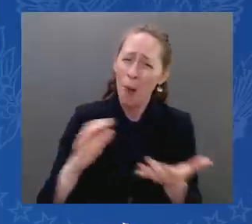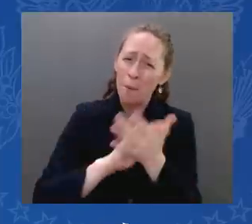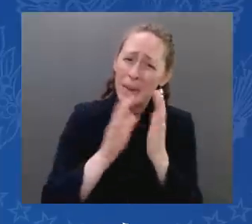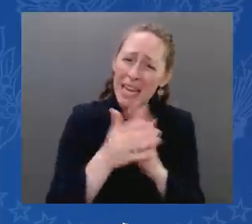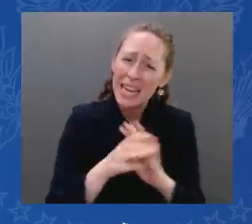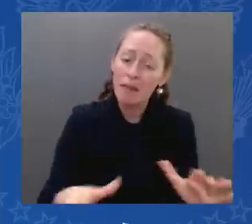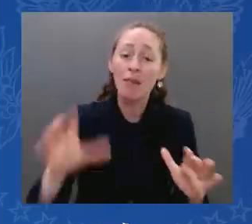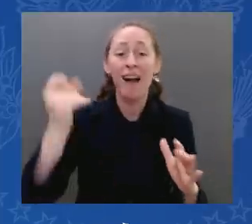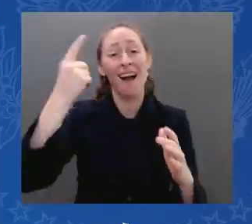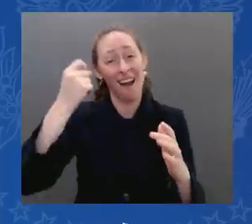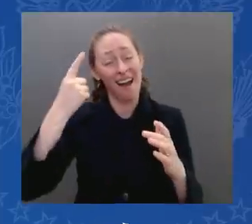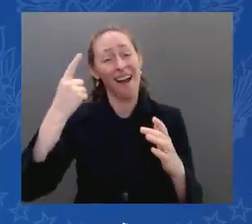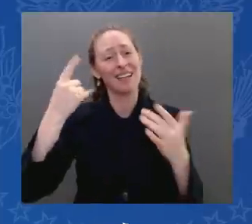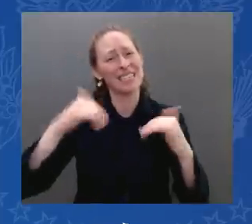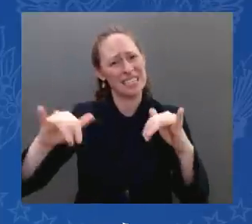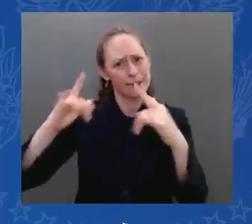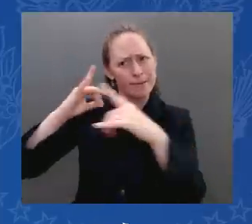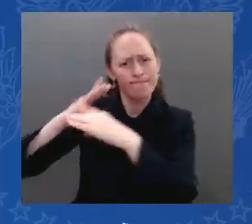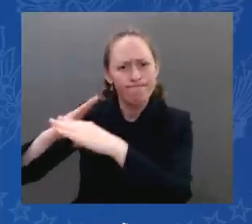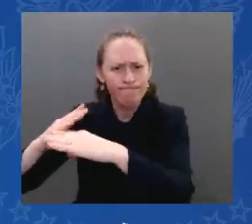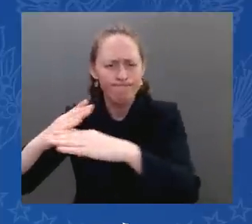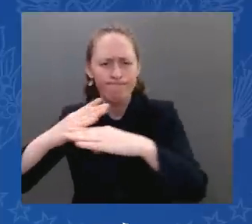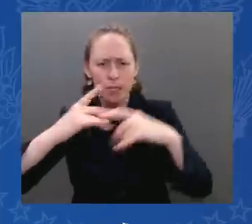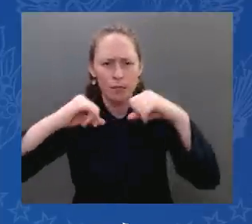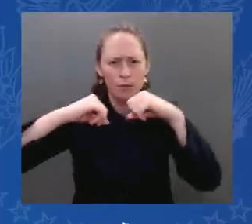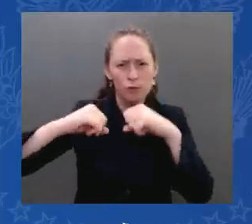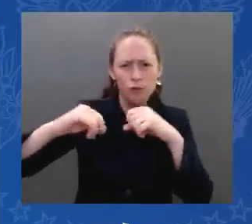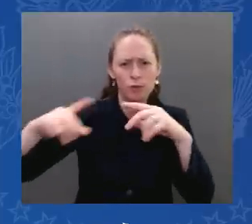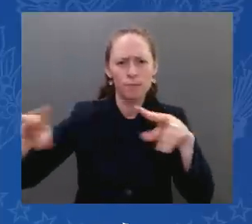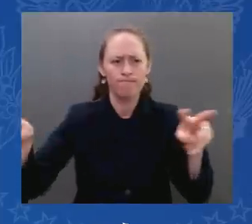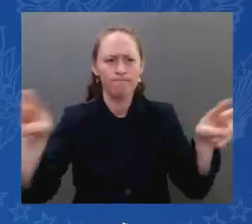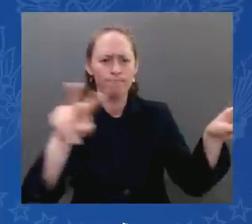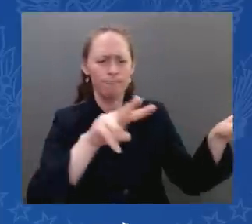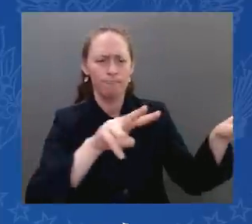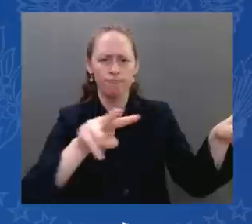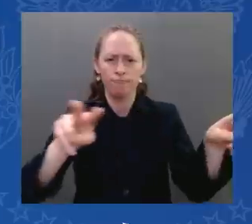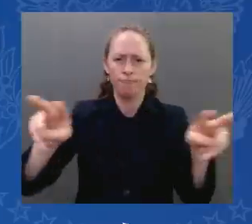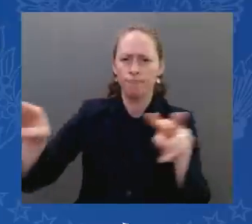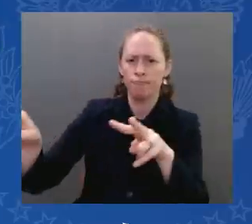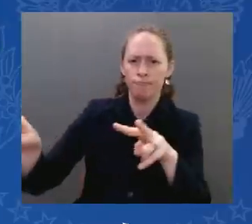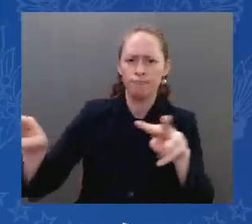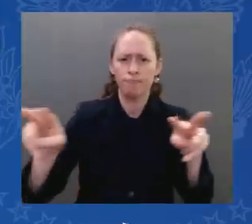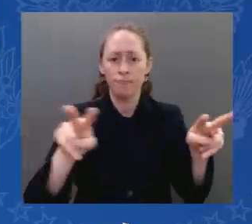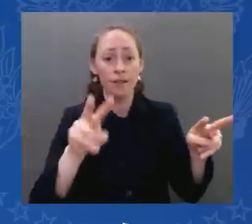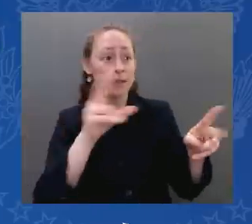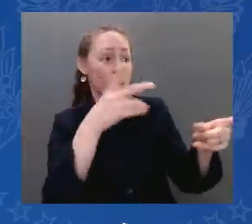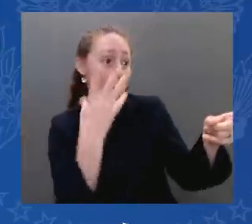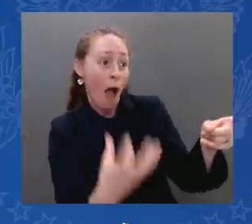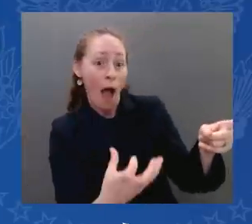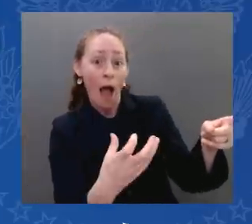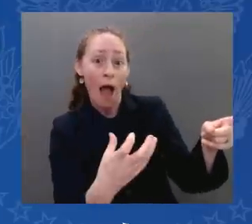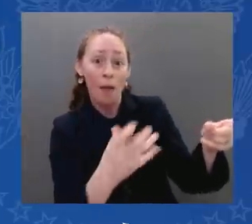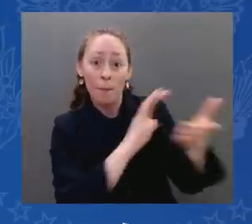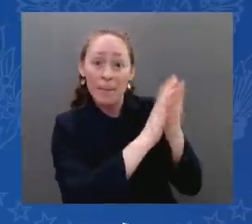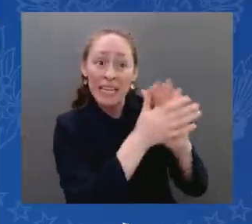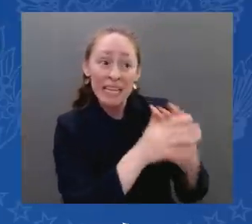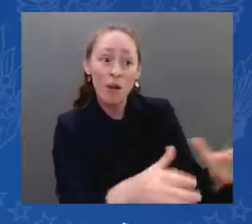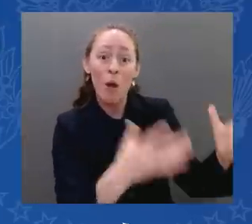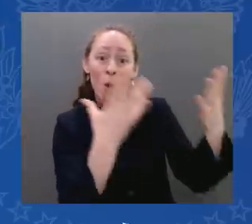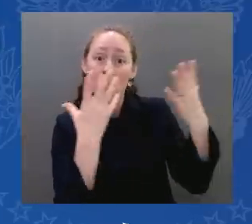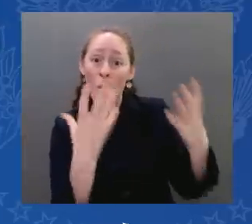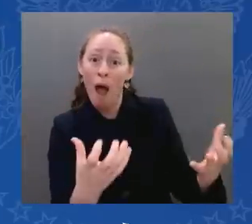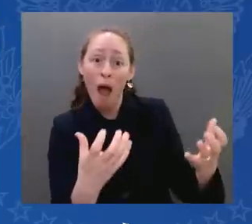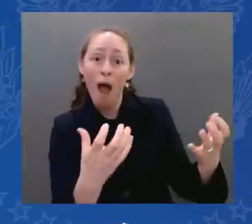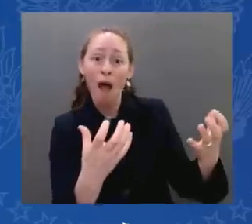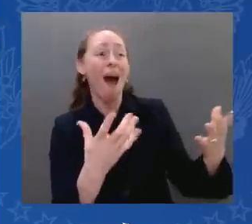any nation, that wants peace and normalization with us. We say, we say, Shalom,